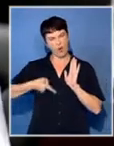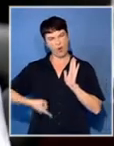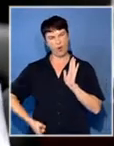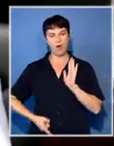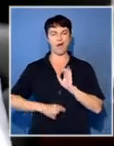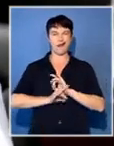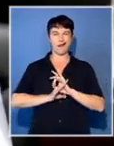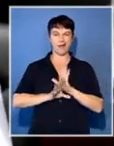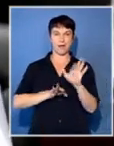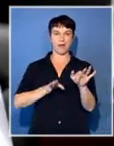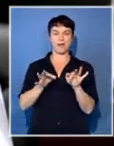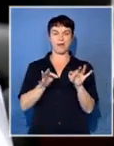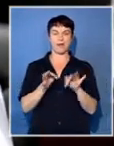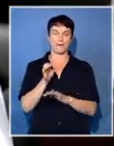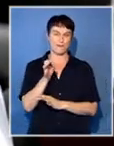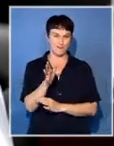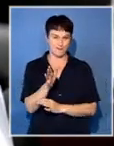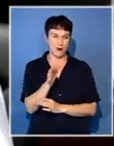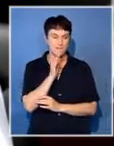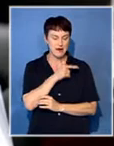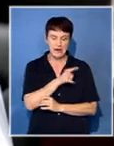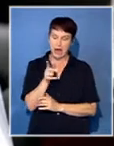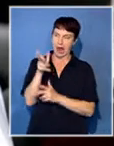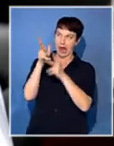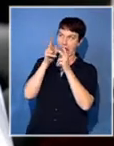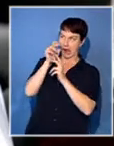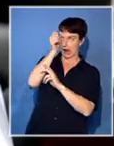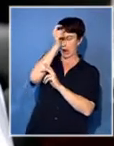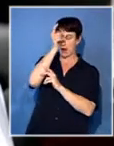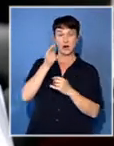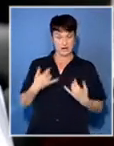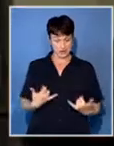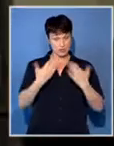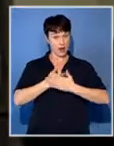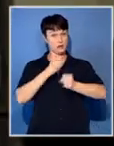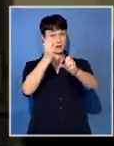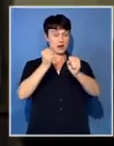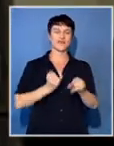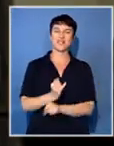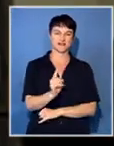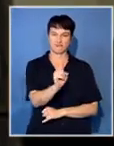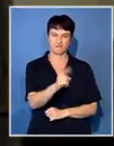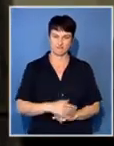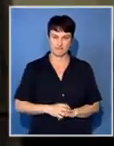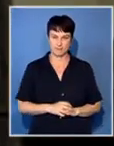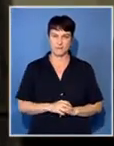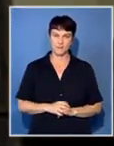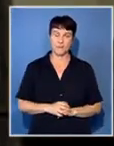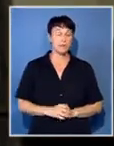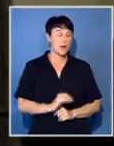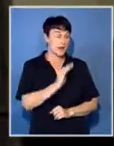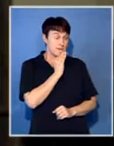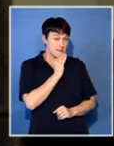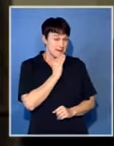with so that everybody is clear what is it we are dealing with not today not tonight so you suggesting that they